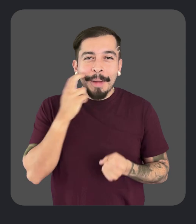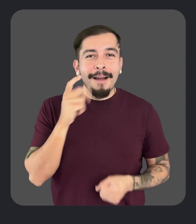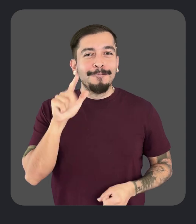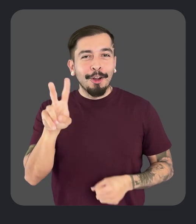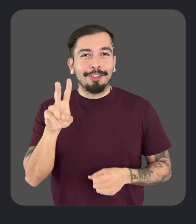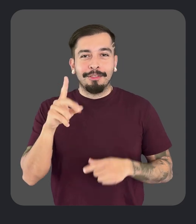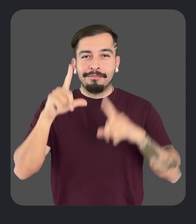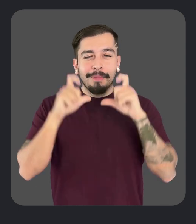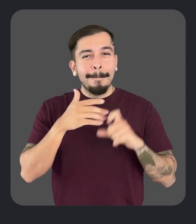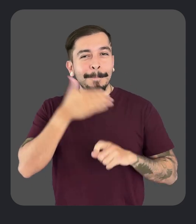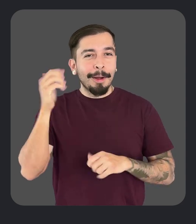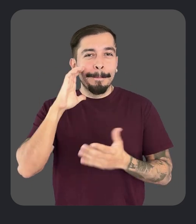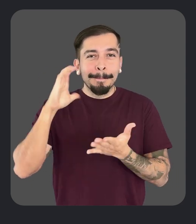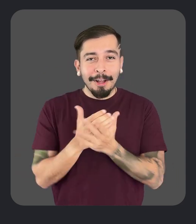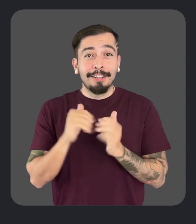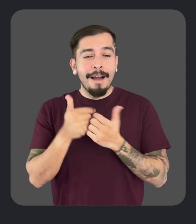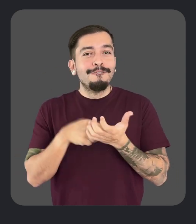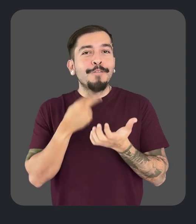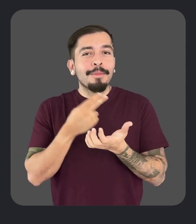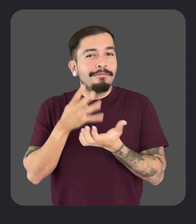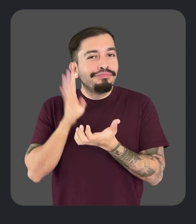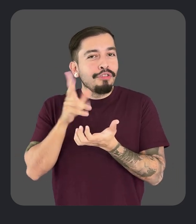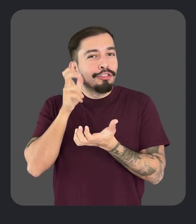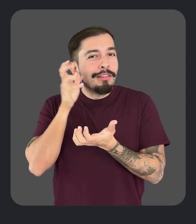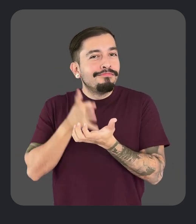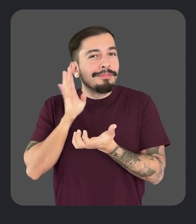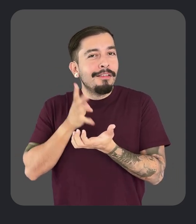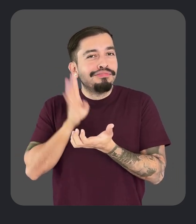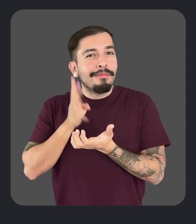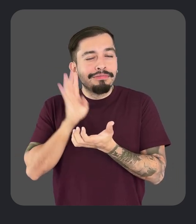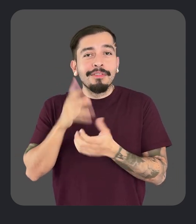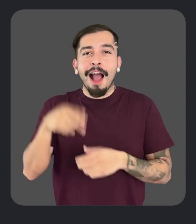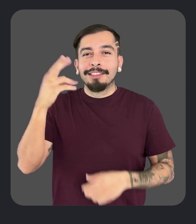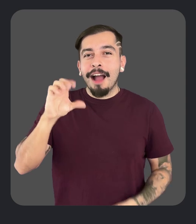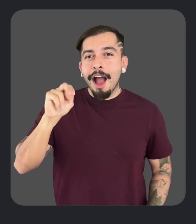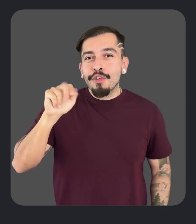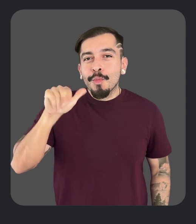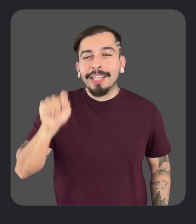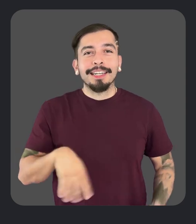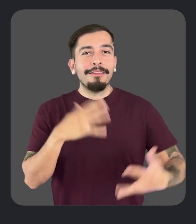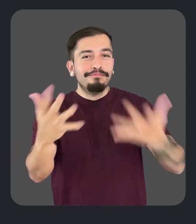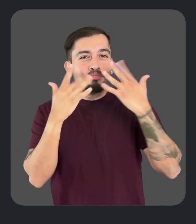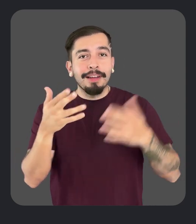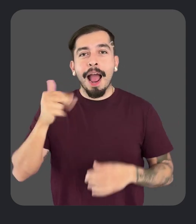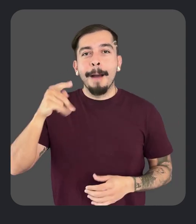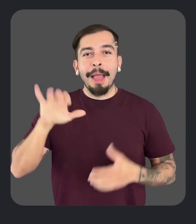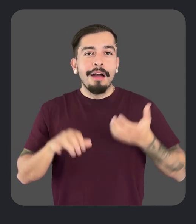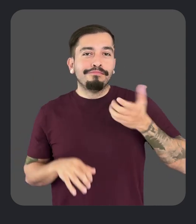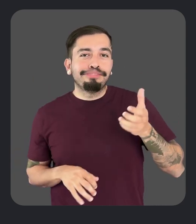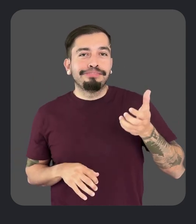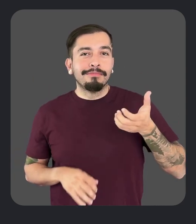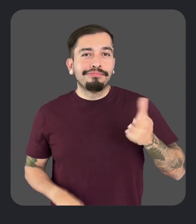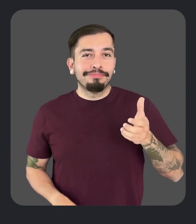Frame helps blind and low vision users take better photos by providing verbal and audio cues, high contrast animation and haptic